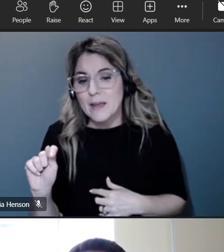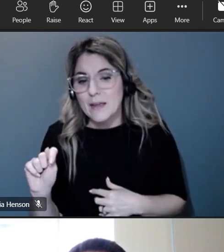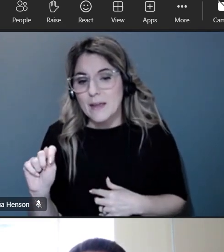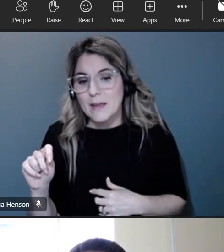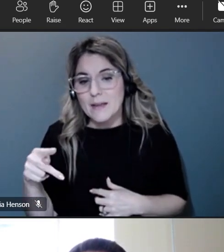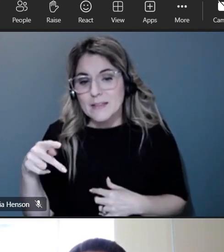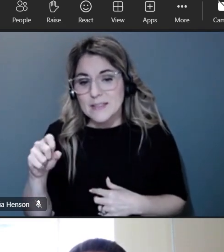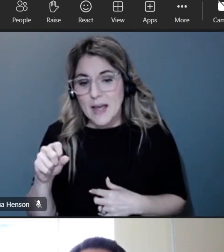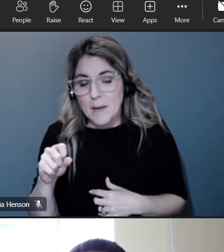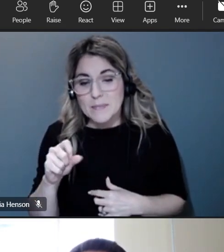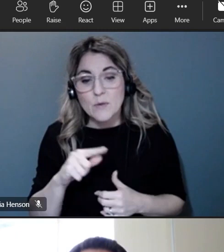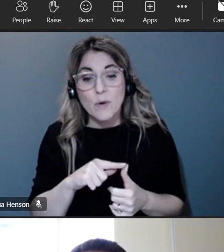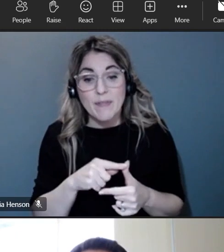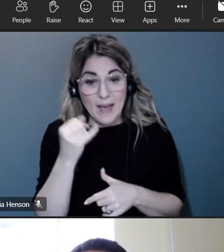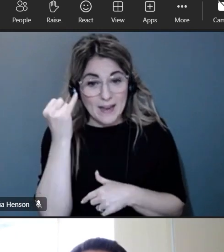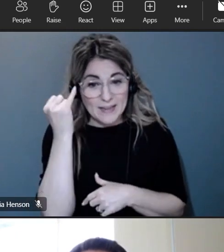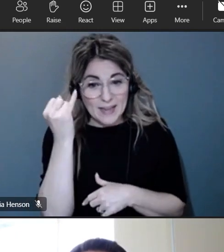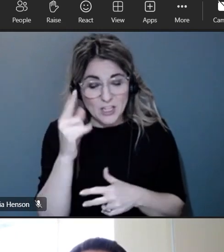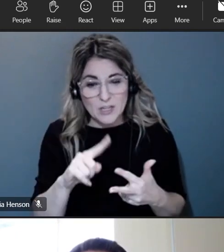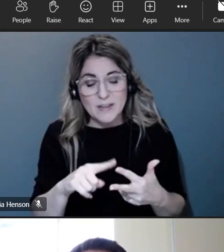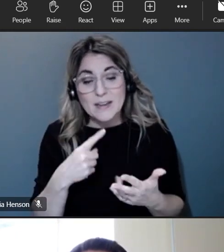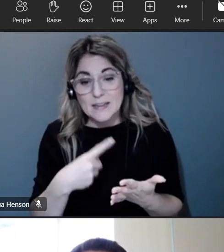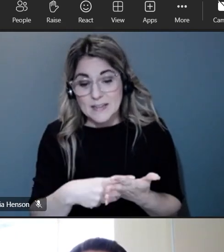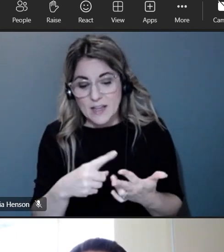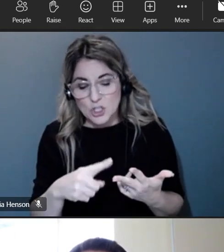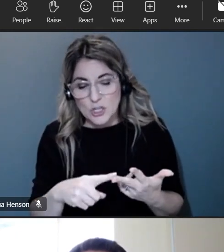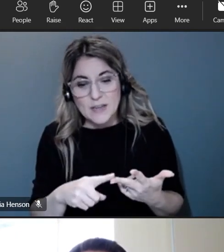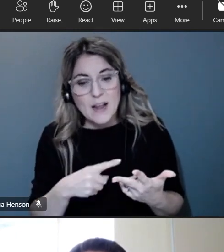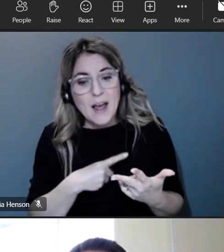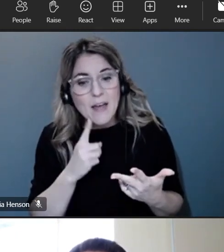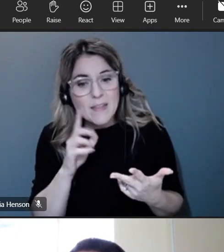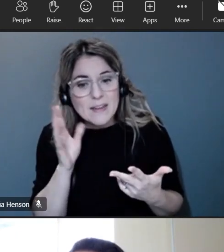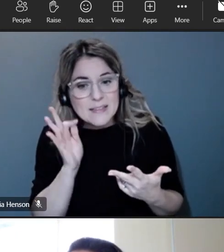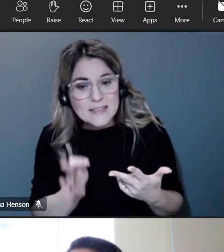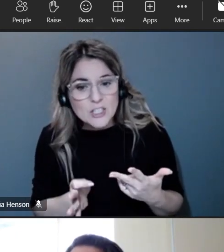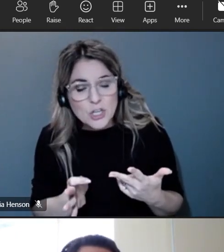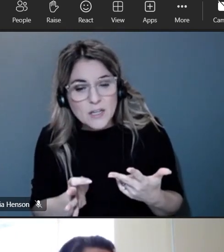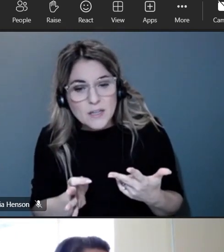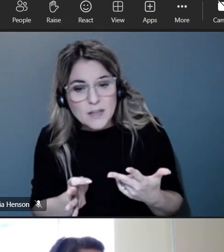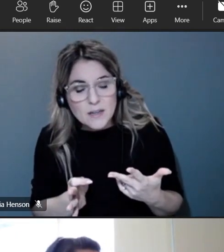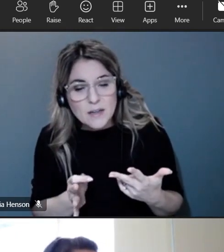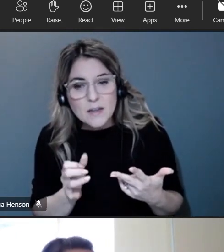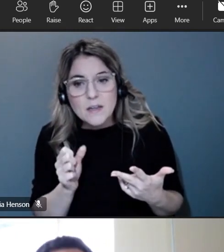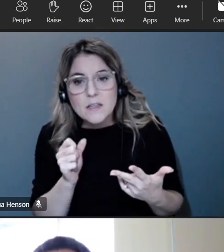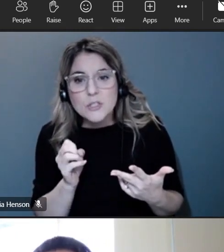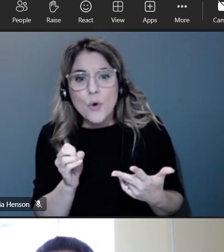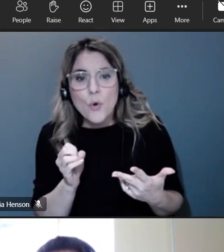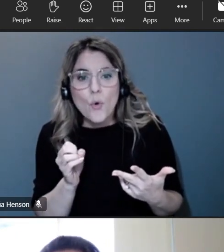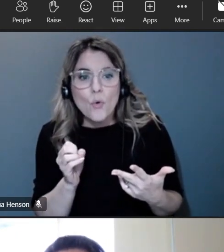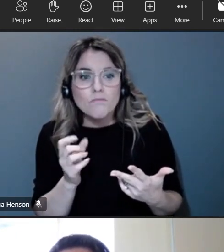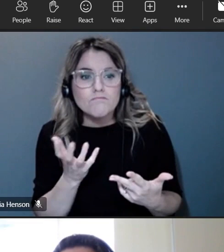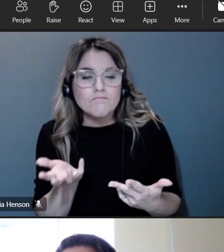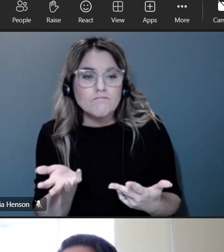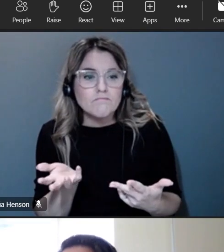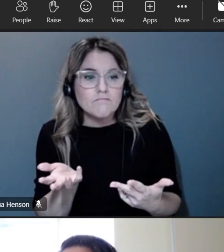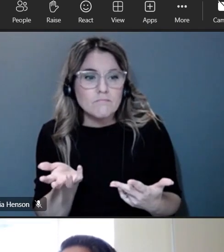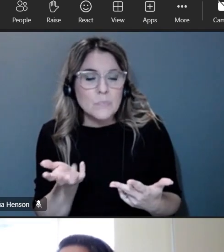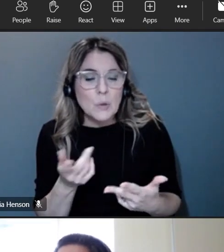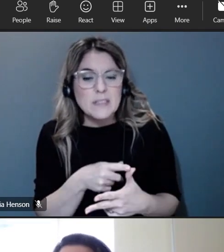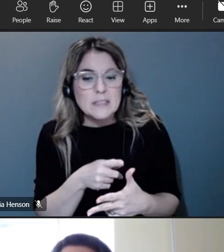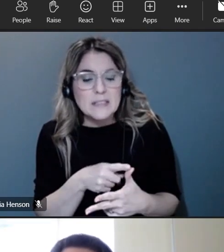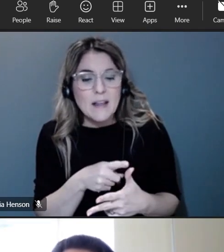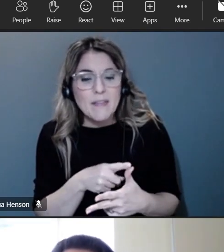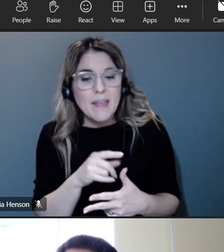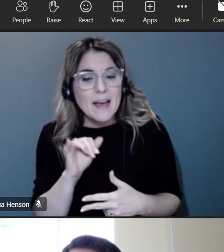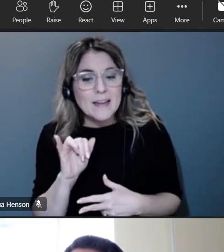ideation a second is discussion and the third is decision um so um we can start